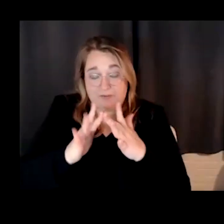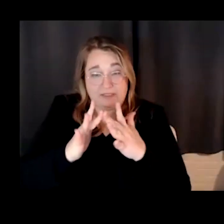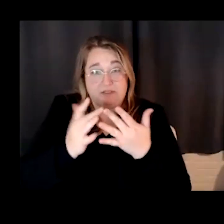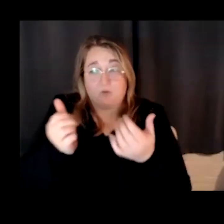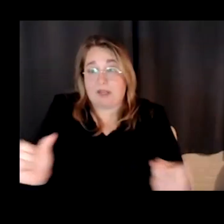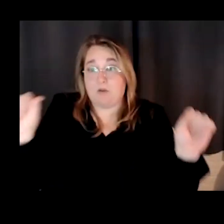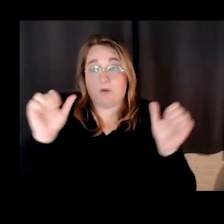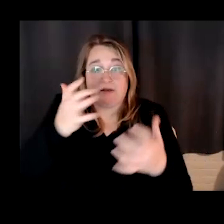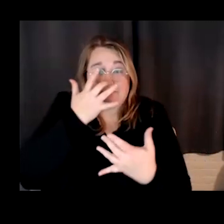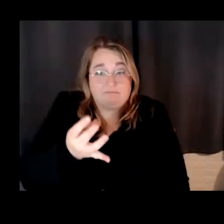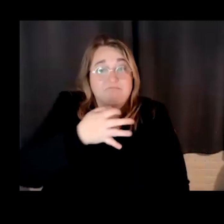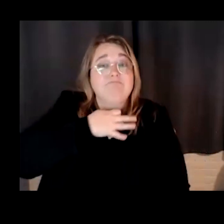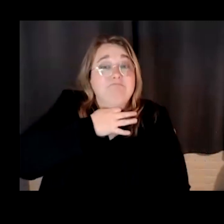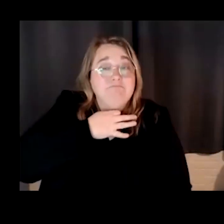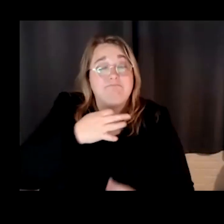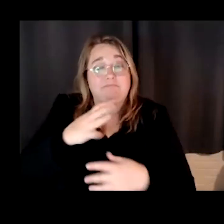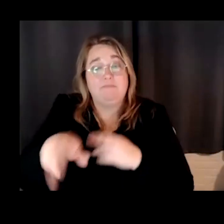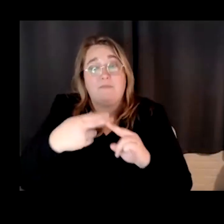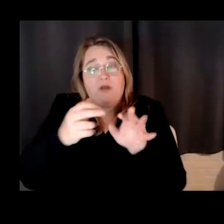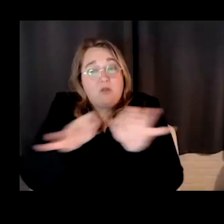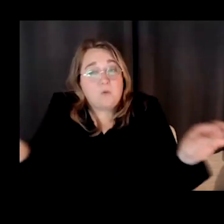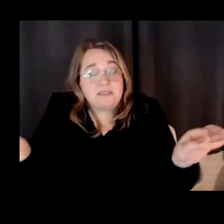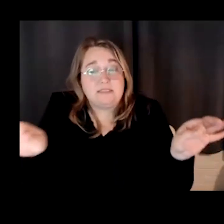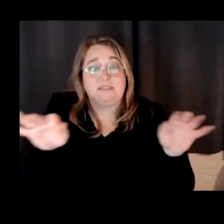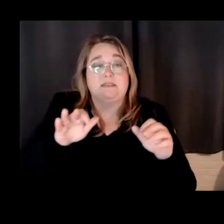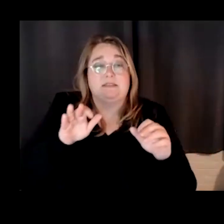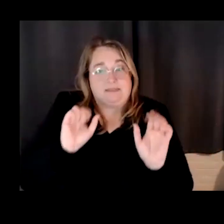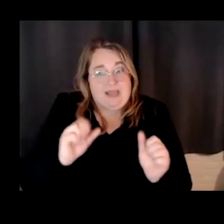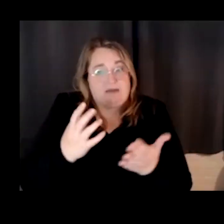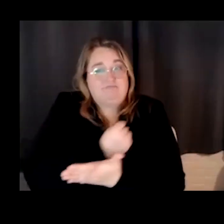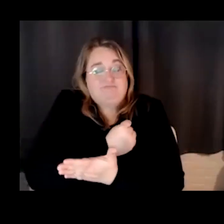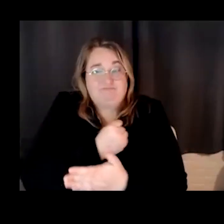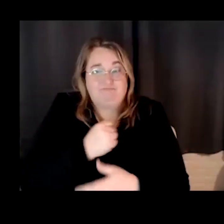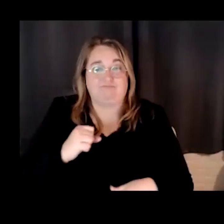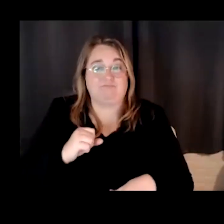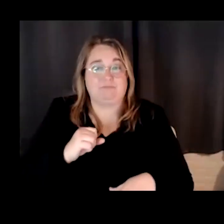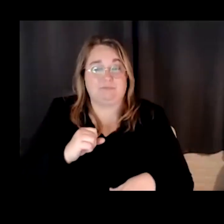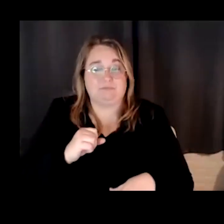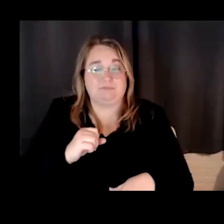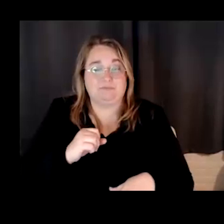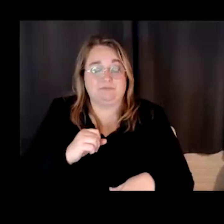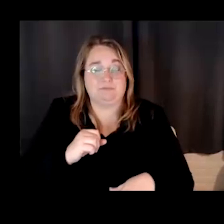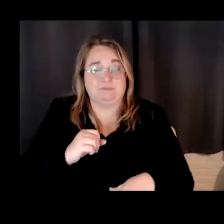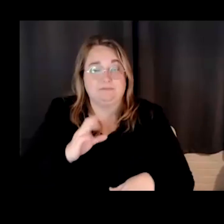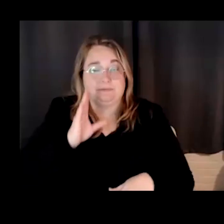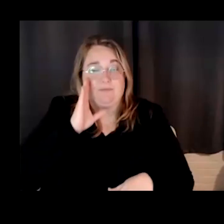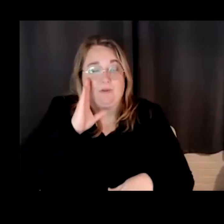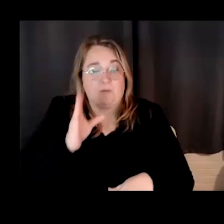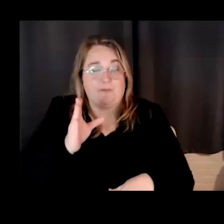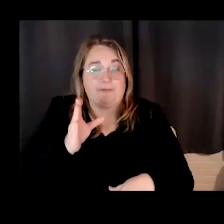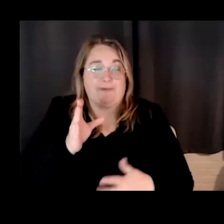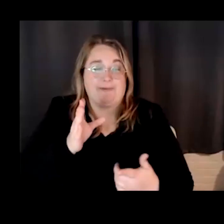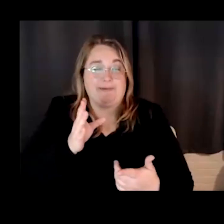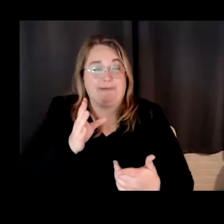in linguistics or who teaches linguistics can use it. Um, it will be a, um, you know, uh, it's,